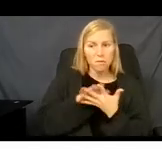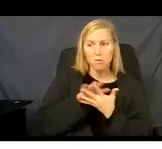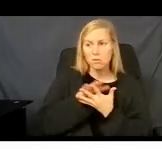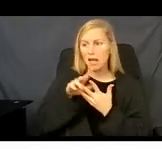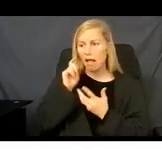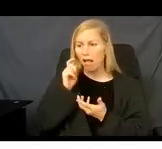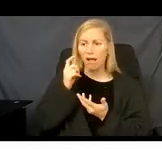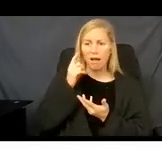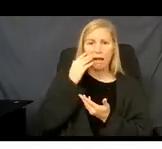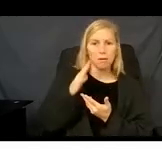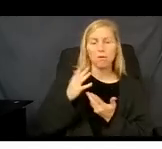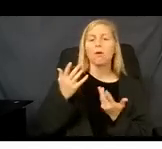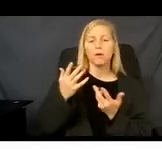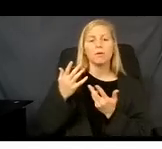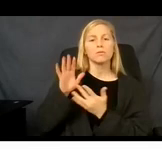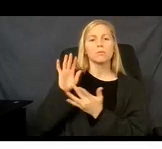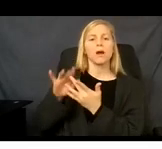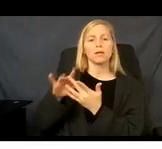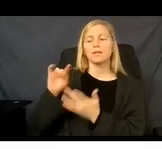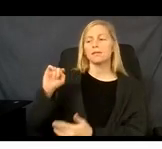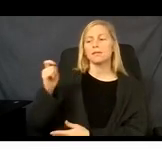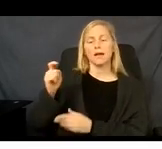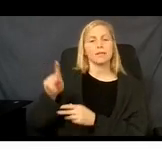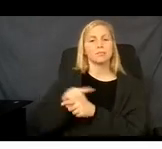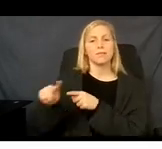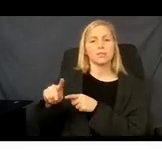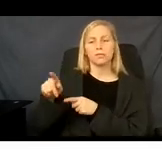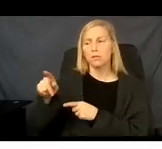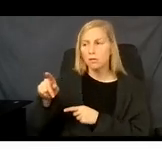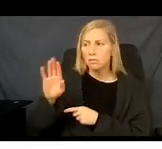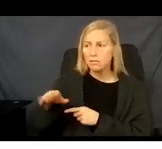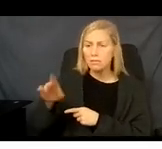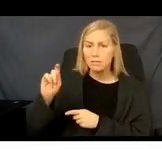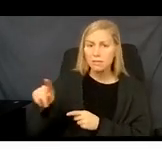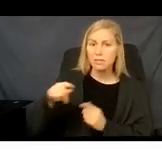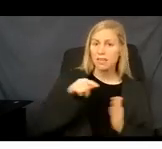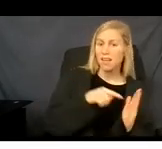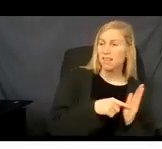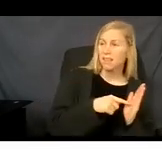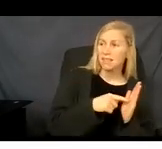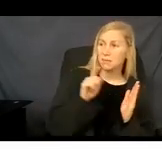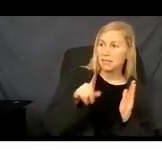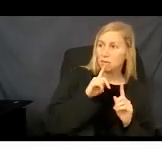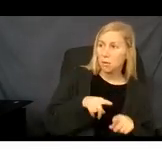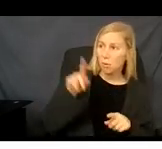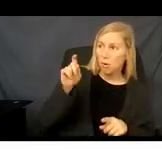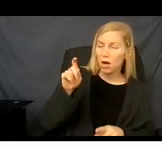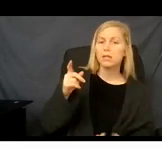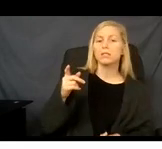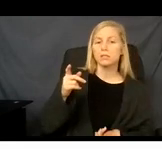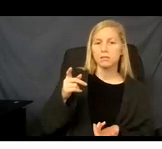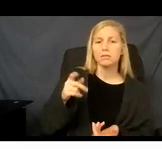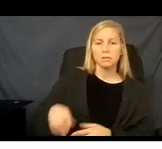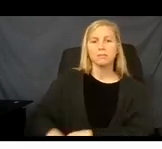to determine if a particular income needs to be reported when you file your taxes.